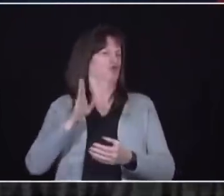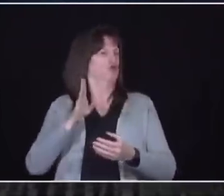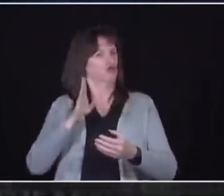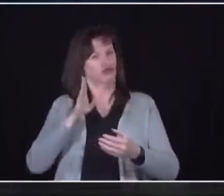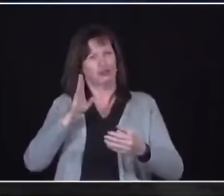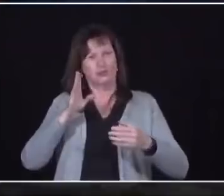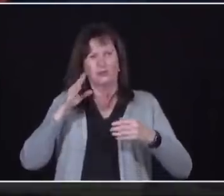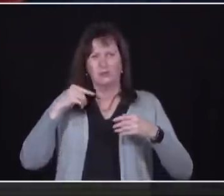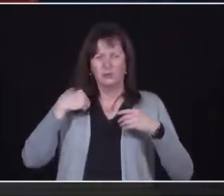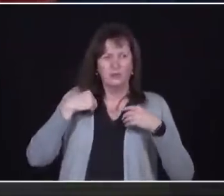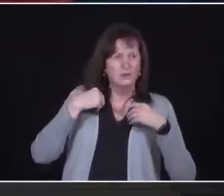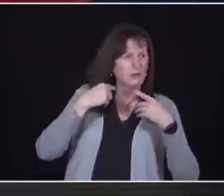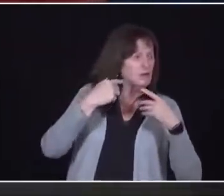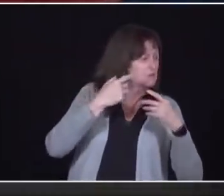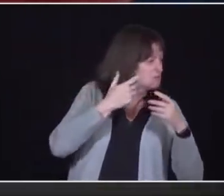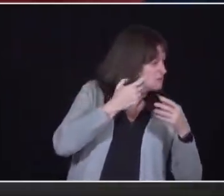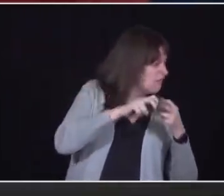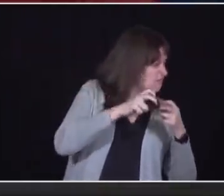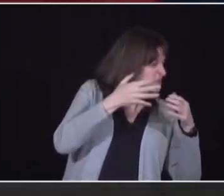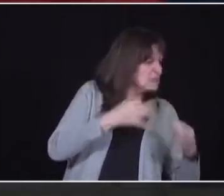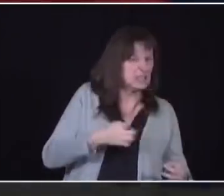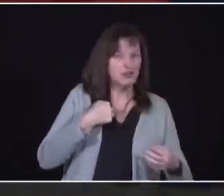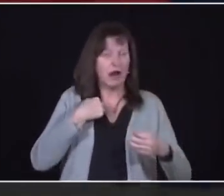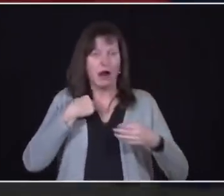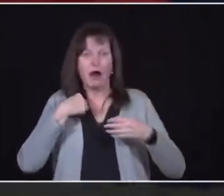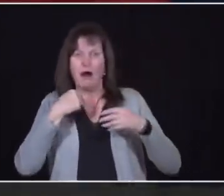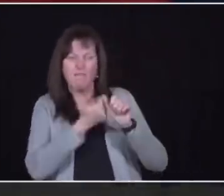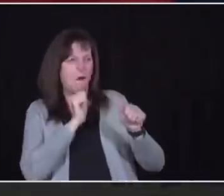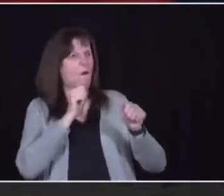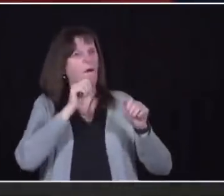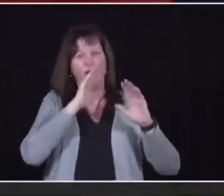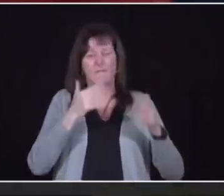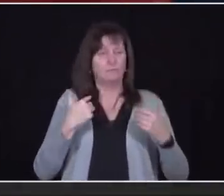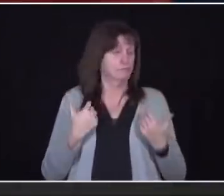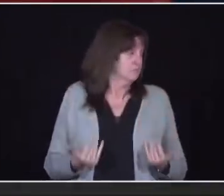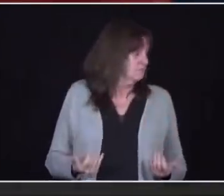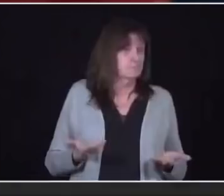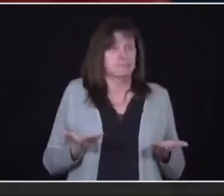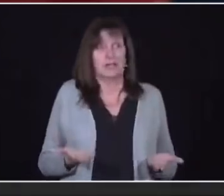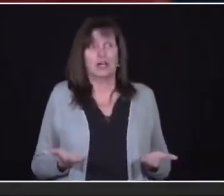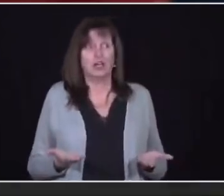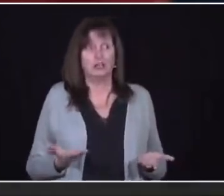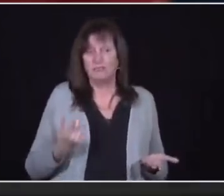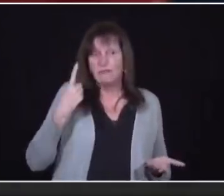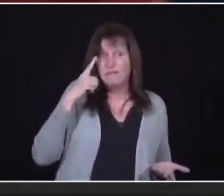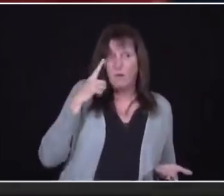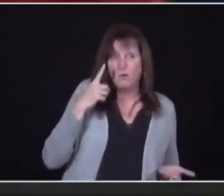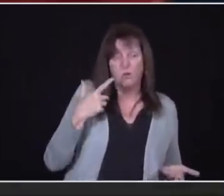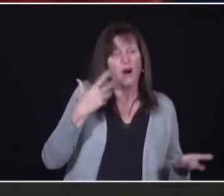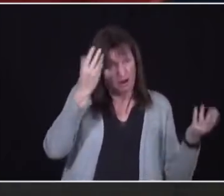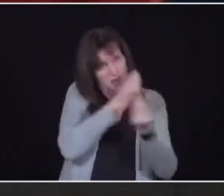decisions. And today, I'm here to do just that. My friends,